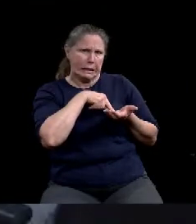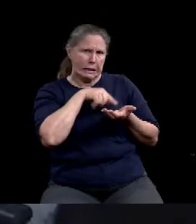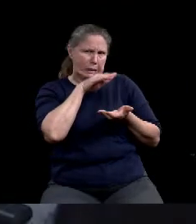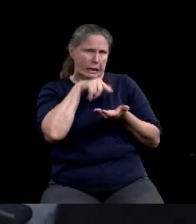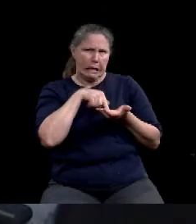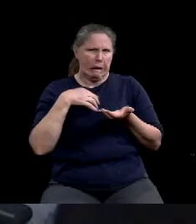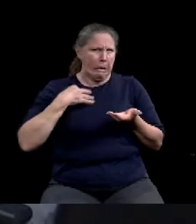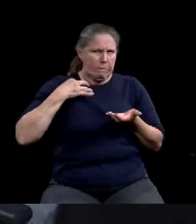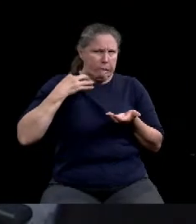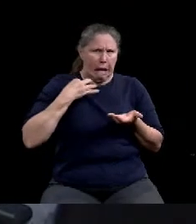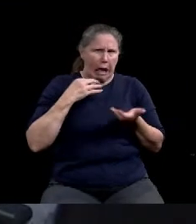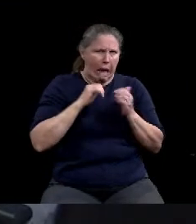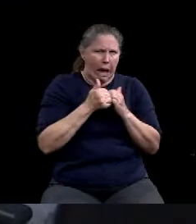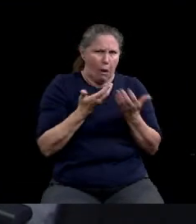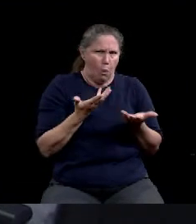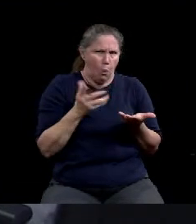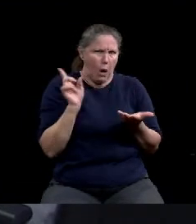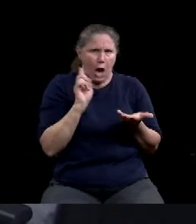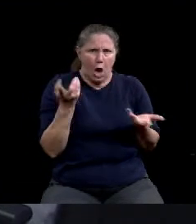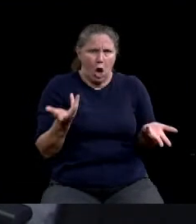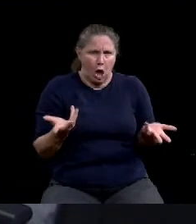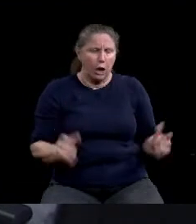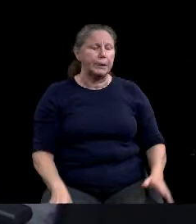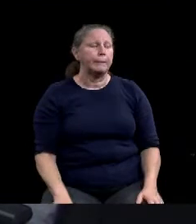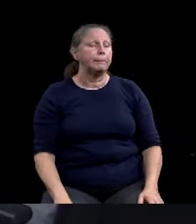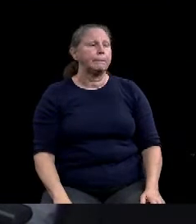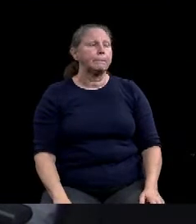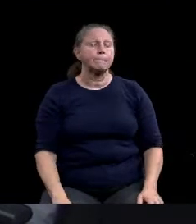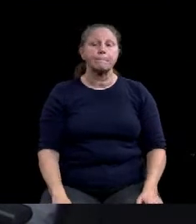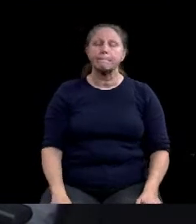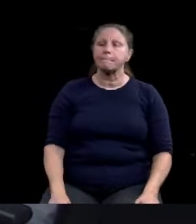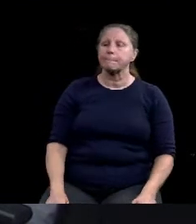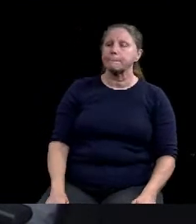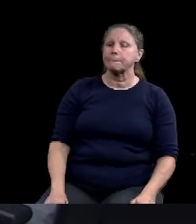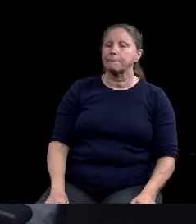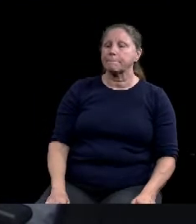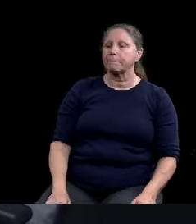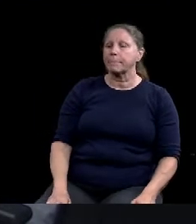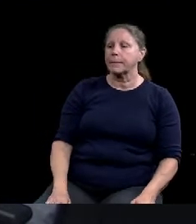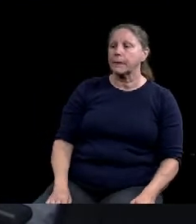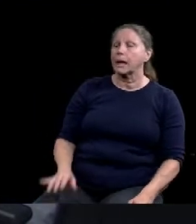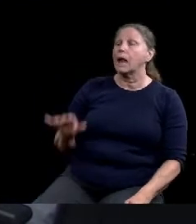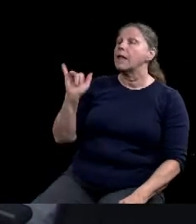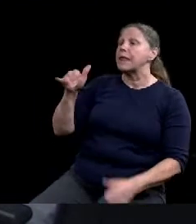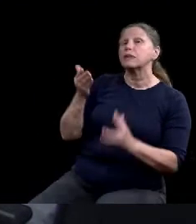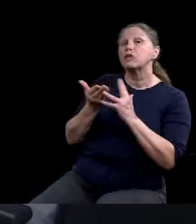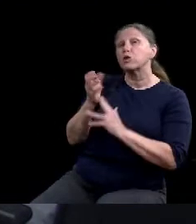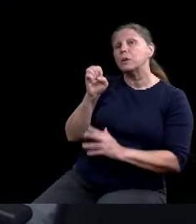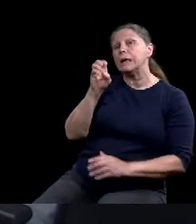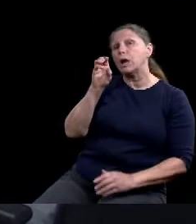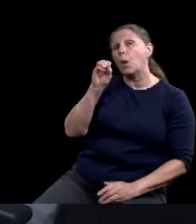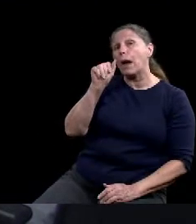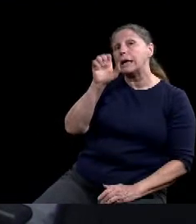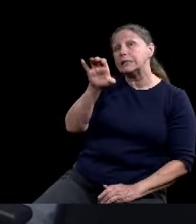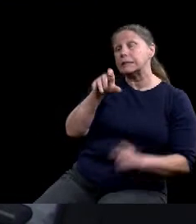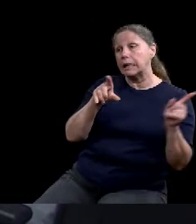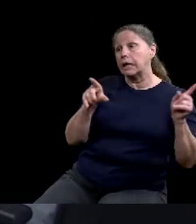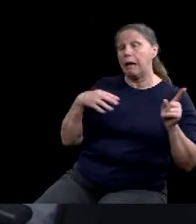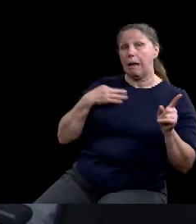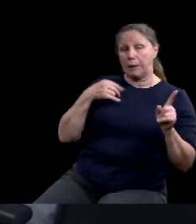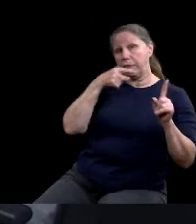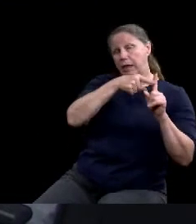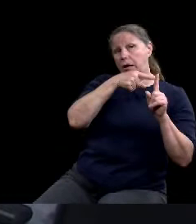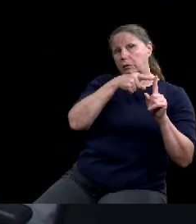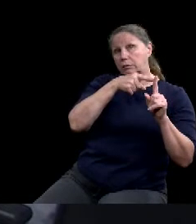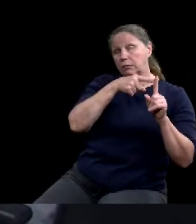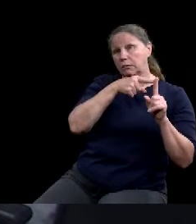That assistance is going to be available through the EOAC. The application will be administered by EOAC. We